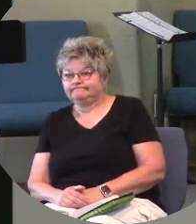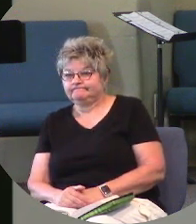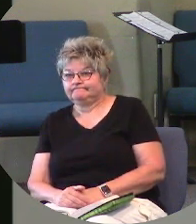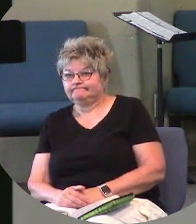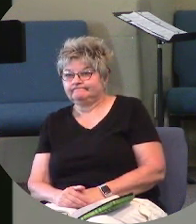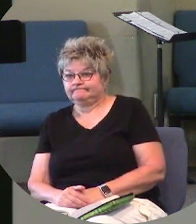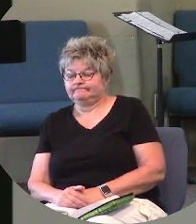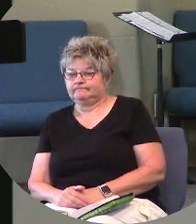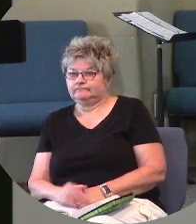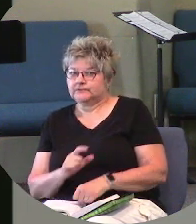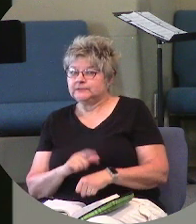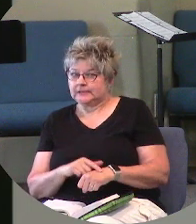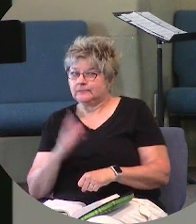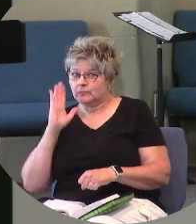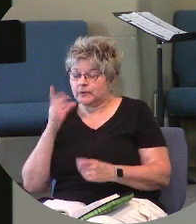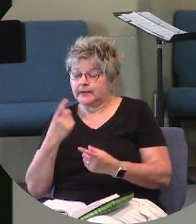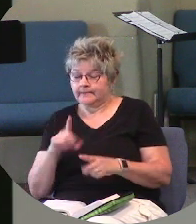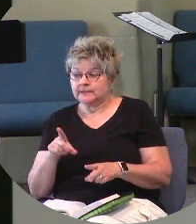A time's coming